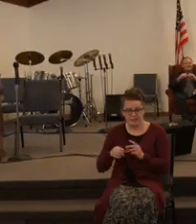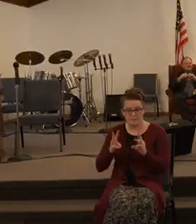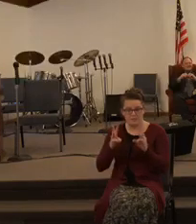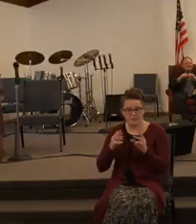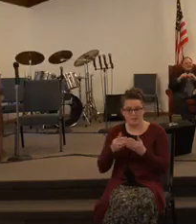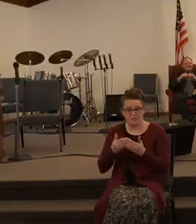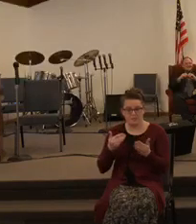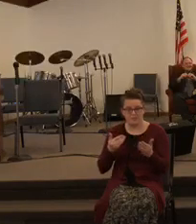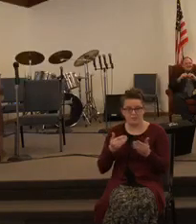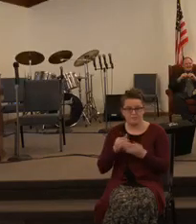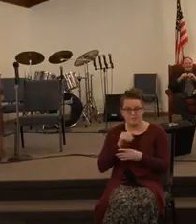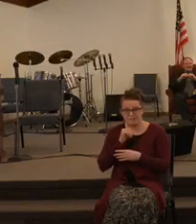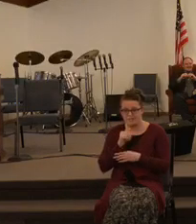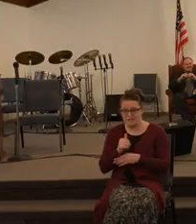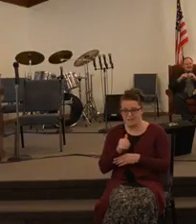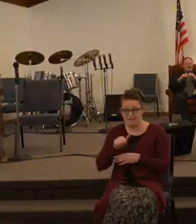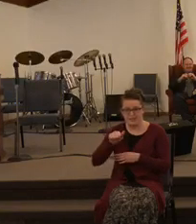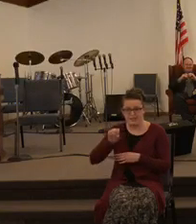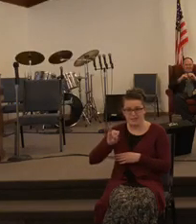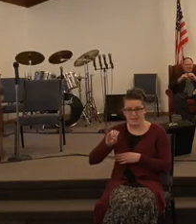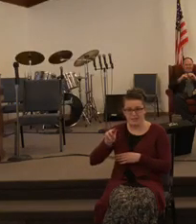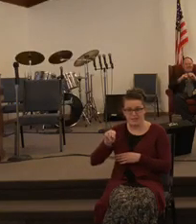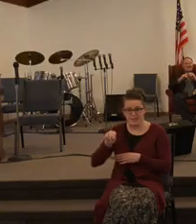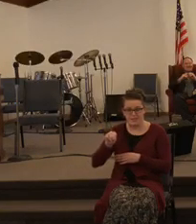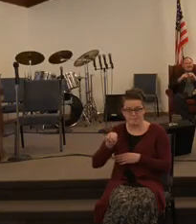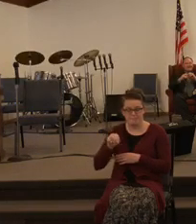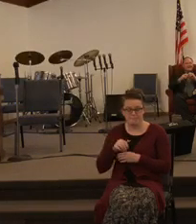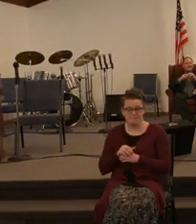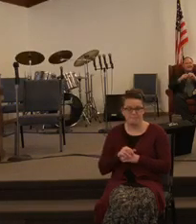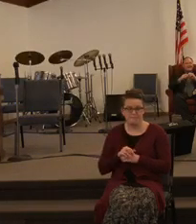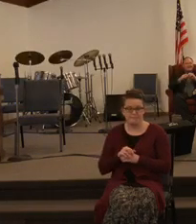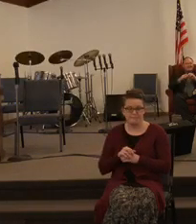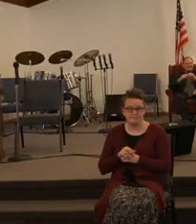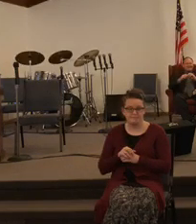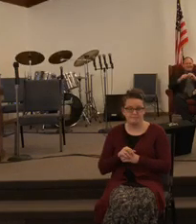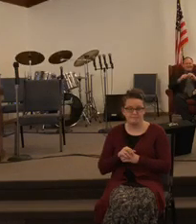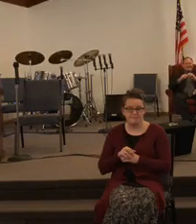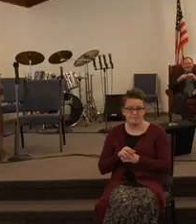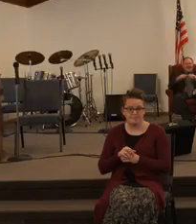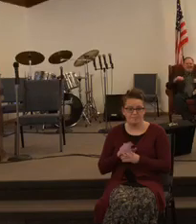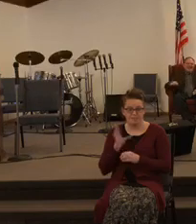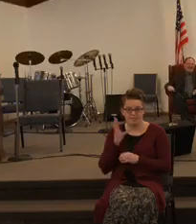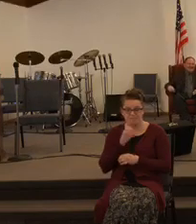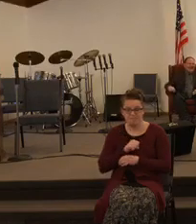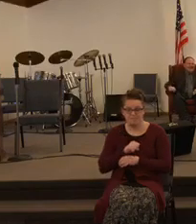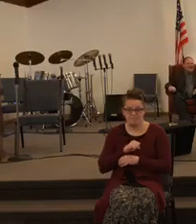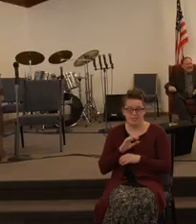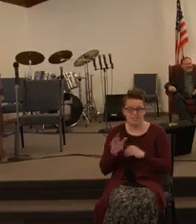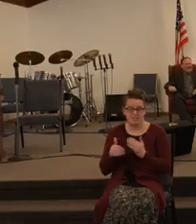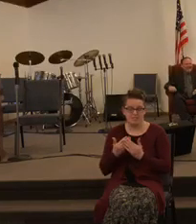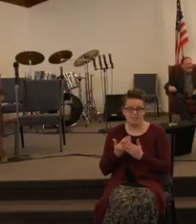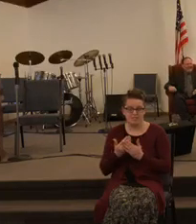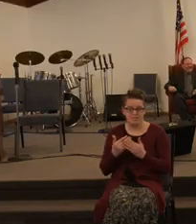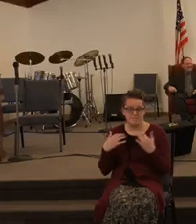And they obviously didn't aim because they never bagged anything that they were shooting at.